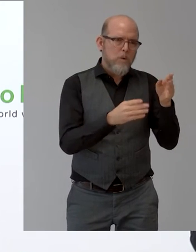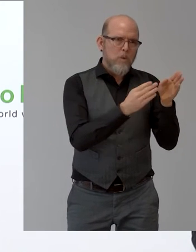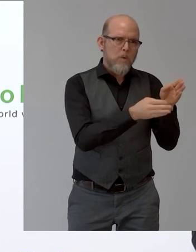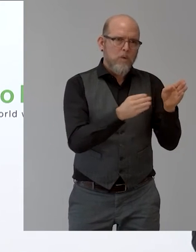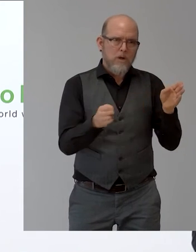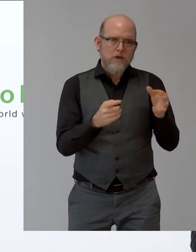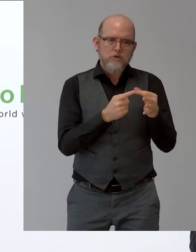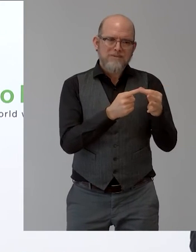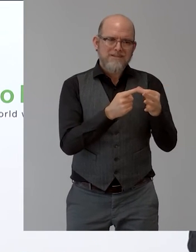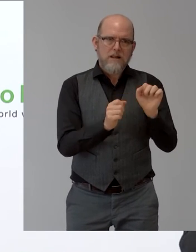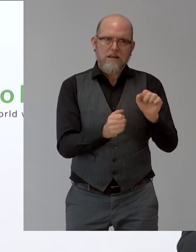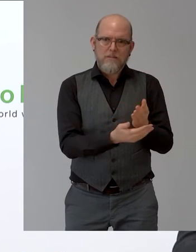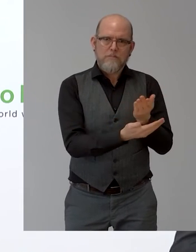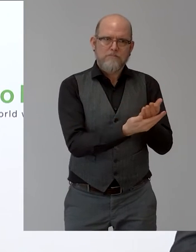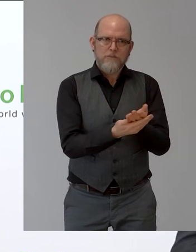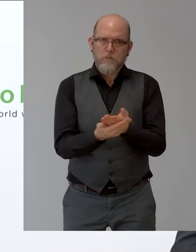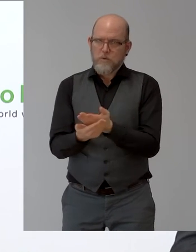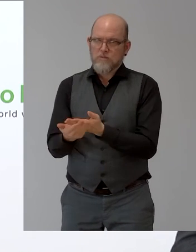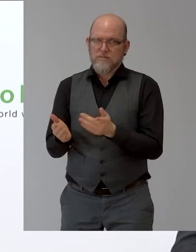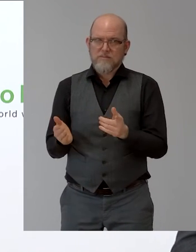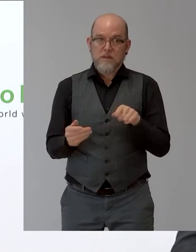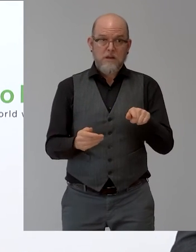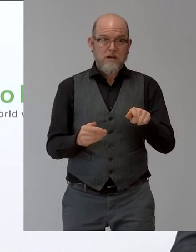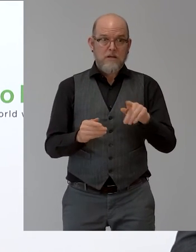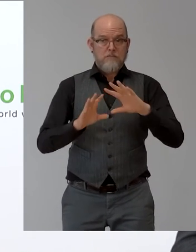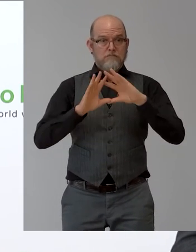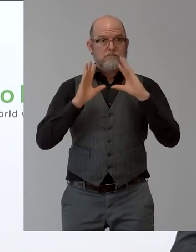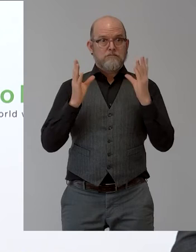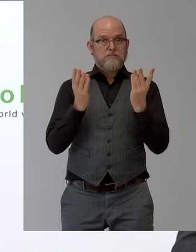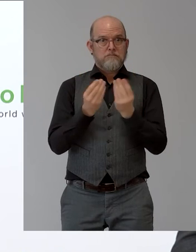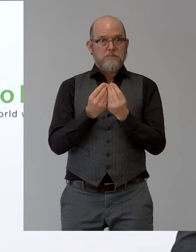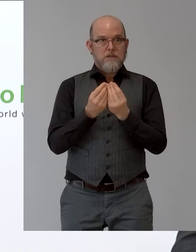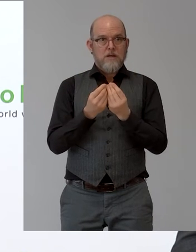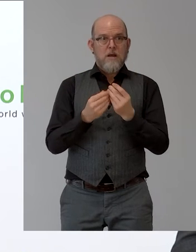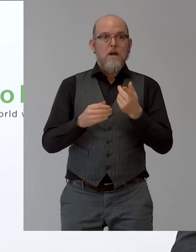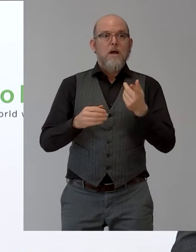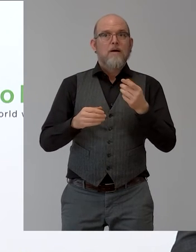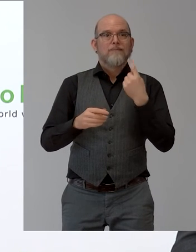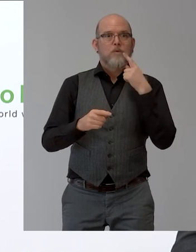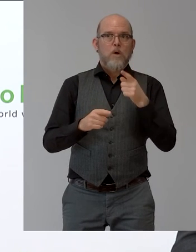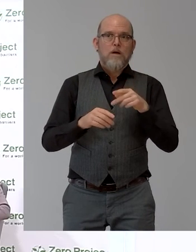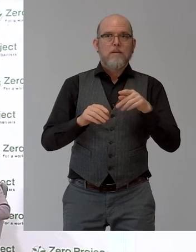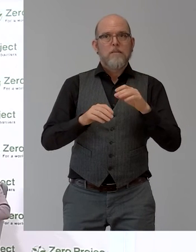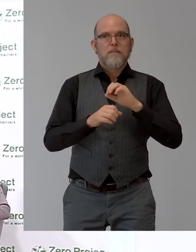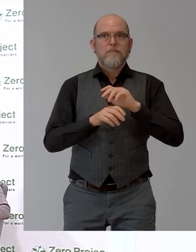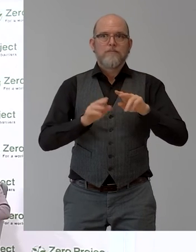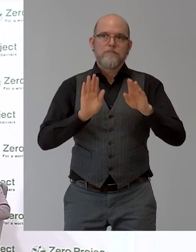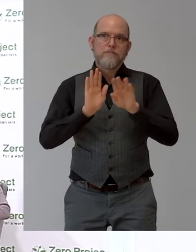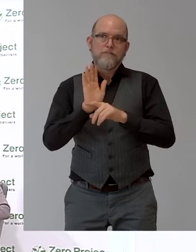for, for videos or for media. Thank you. Marcus, please.